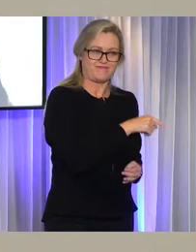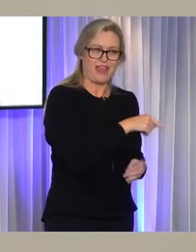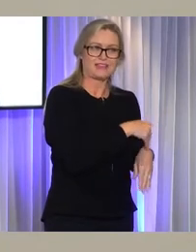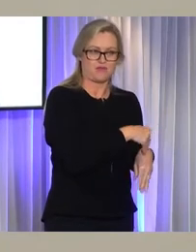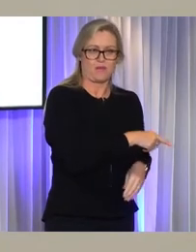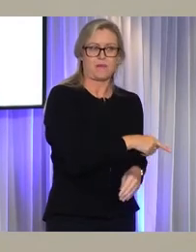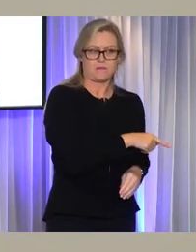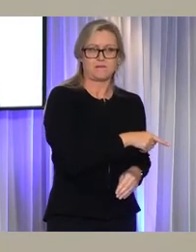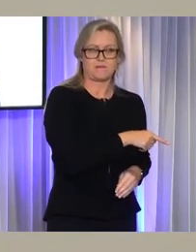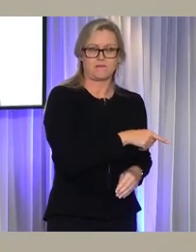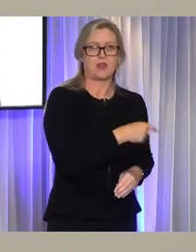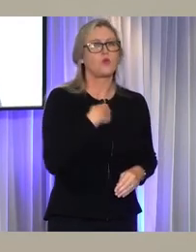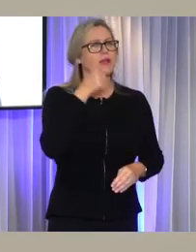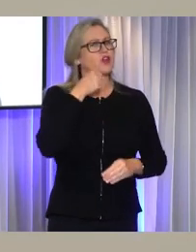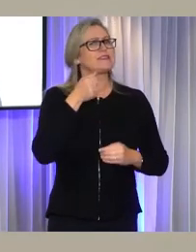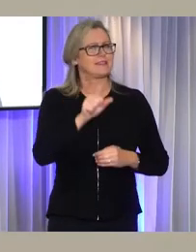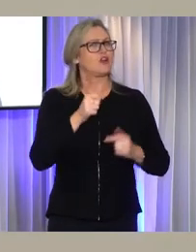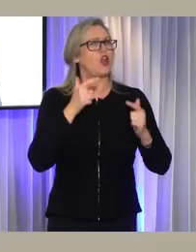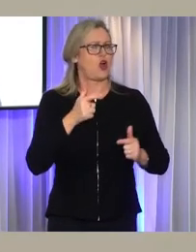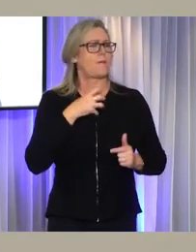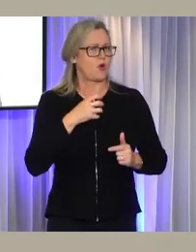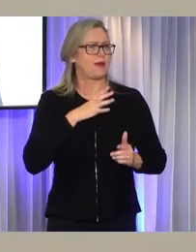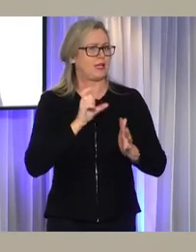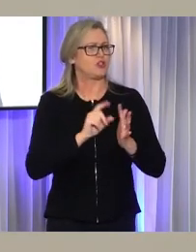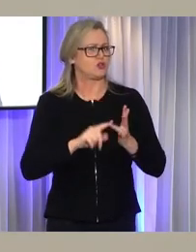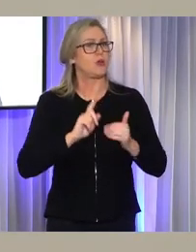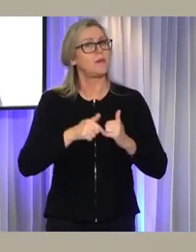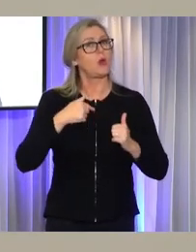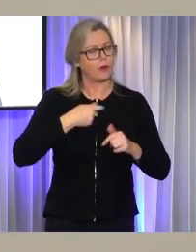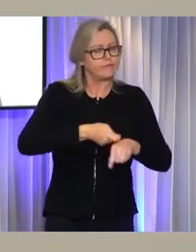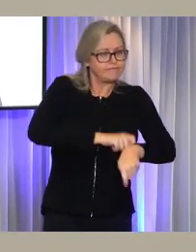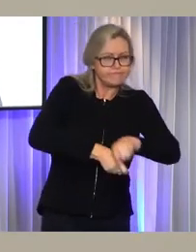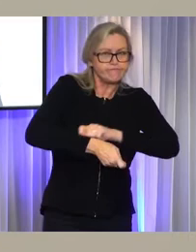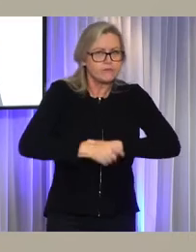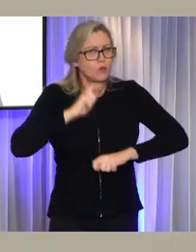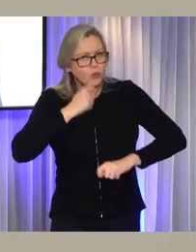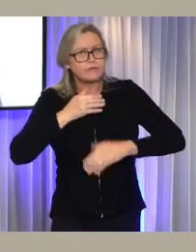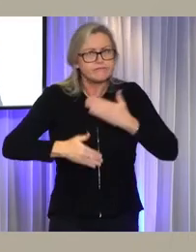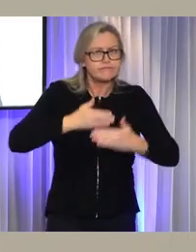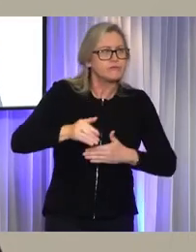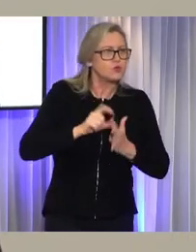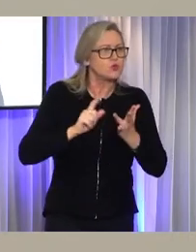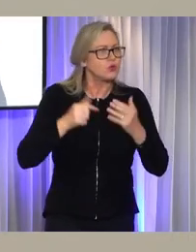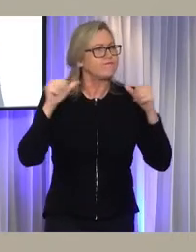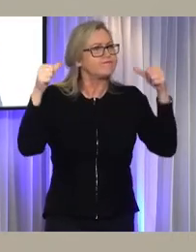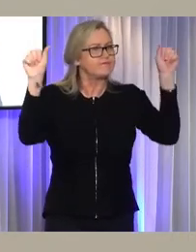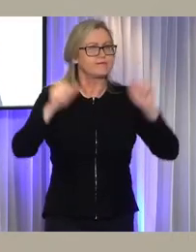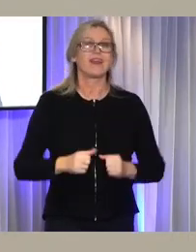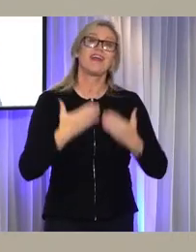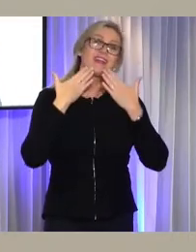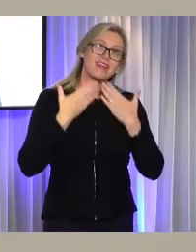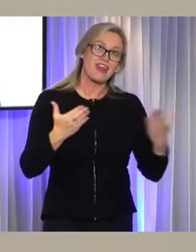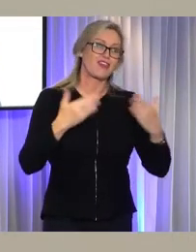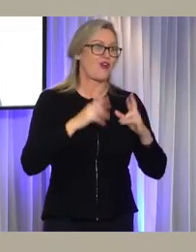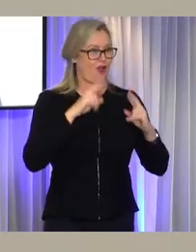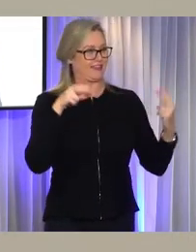we know there's still a lots to be done, but we are getting on with the job, I promise you. Thanks, I hope to see